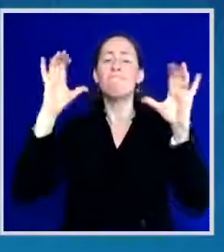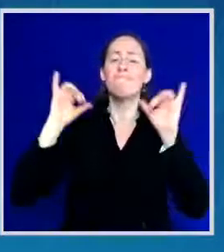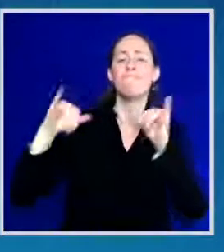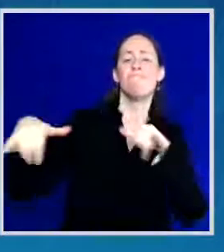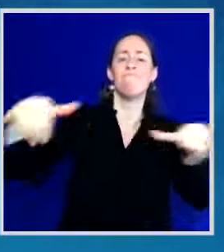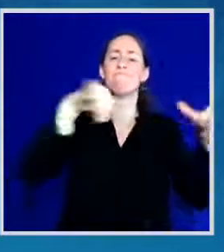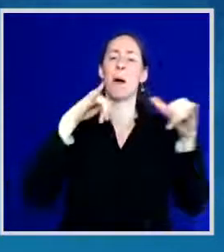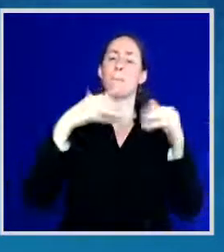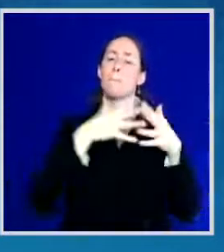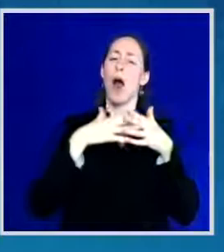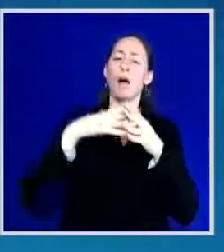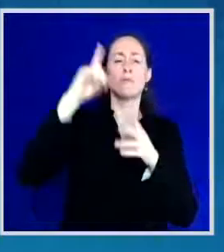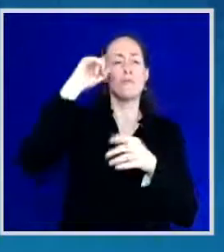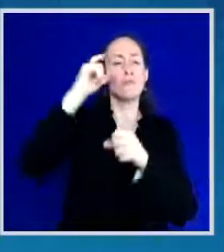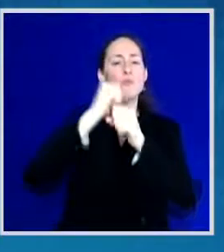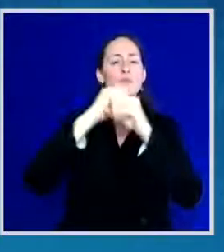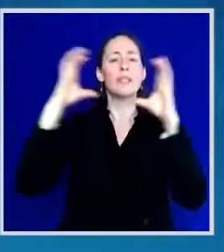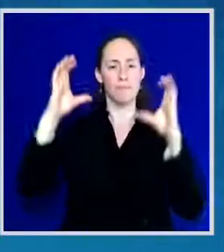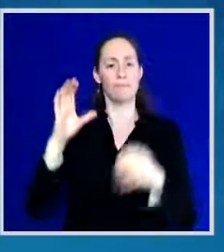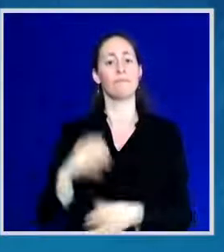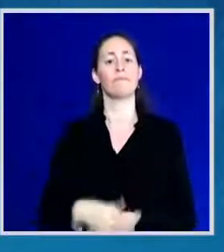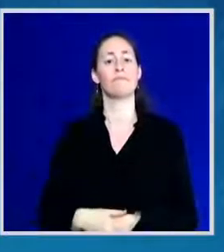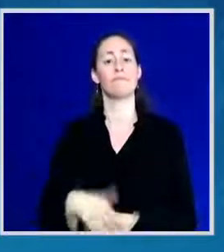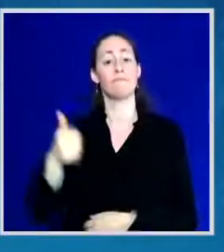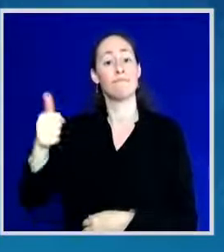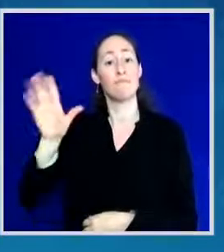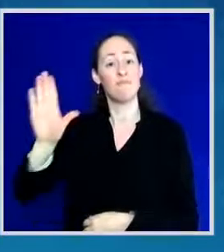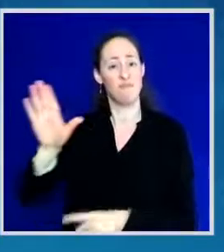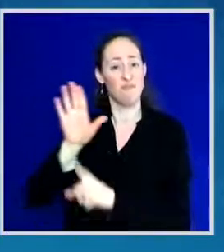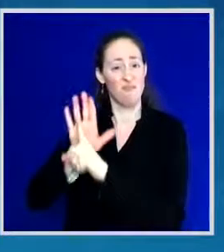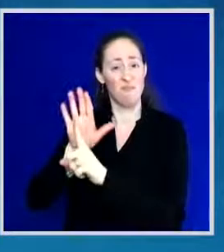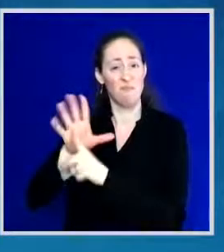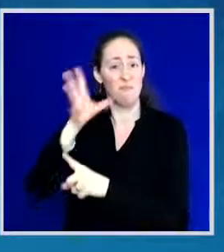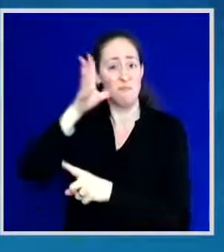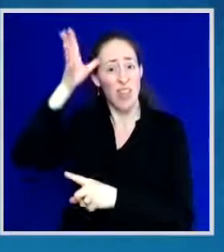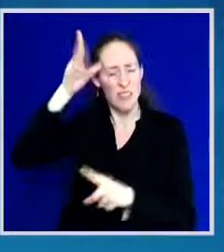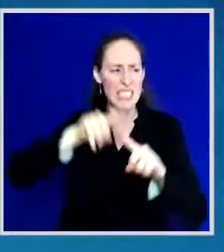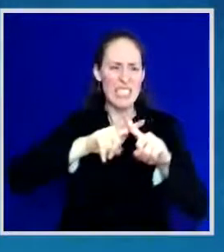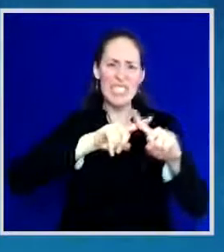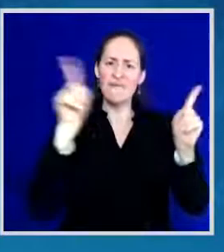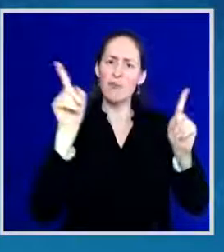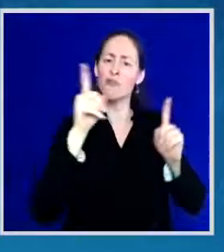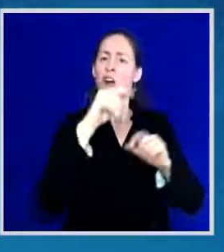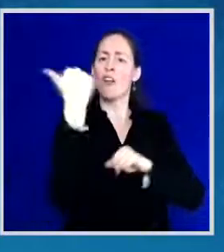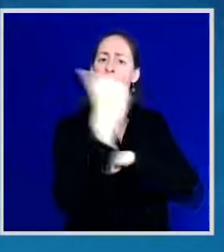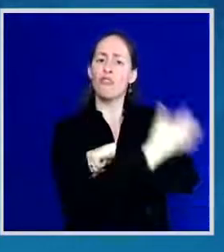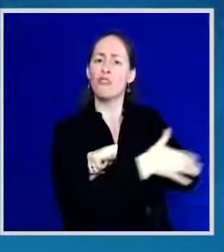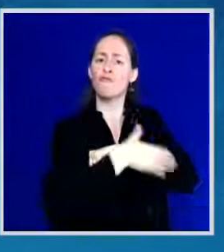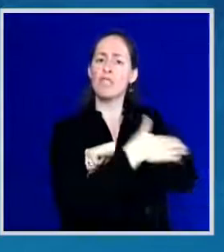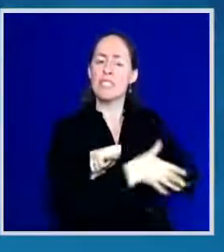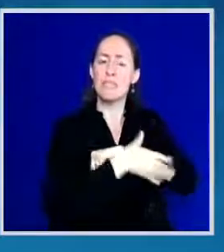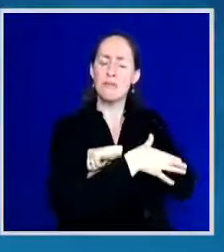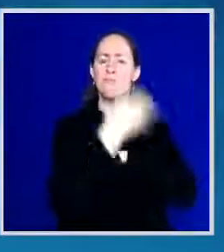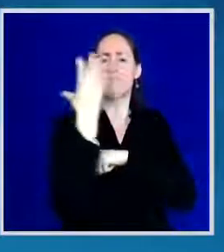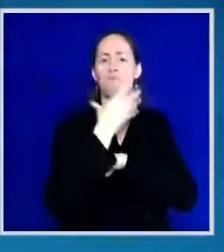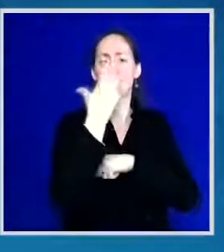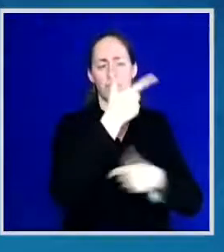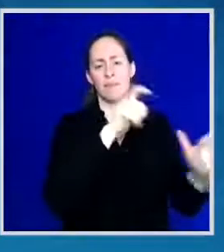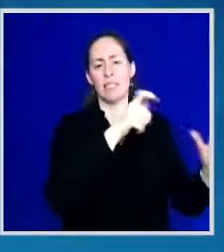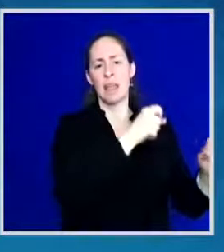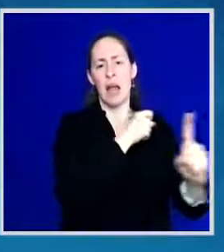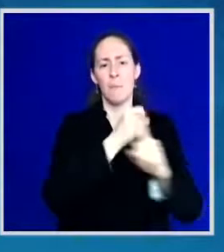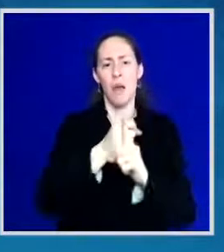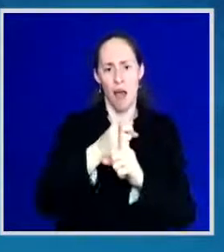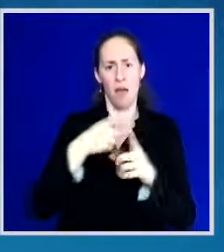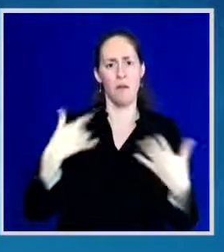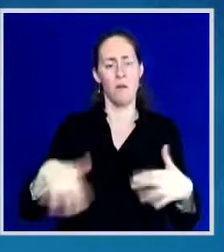her life to public service. As a history making vice president, she has worked closely with President Biden to deliver for working